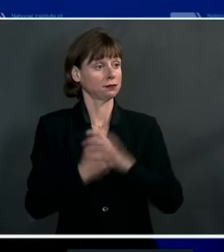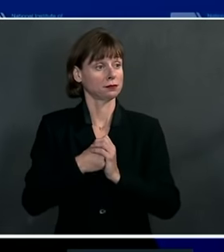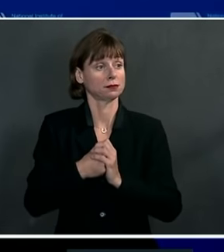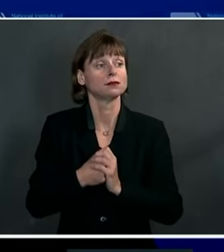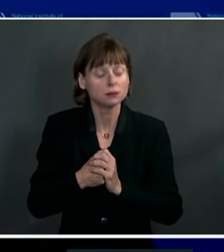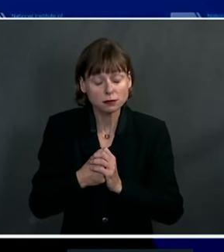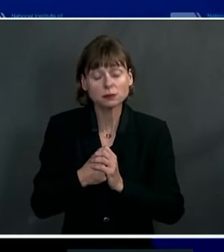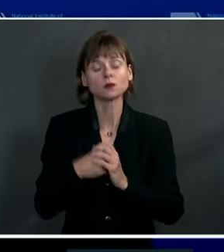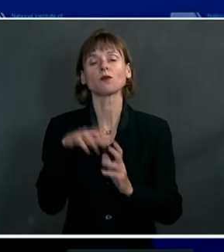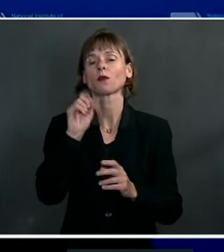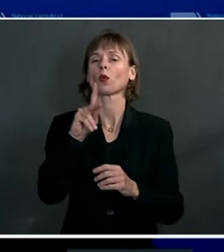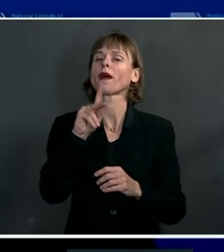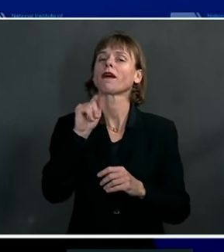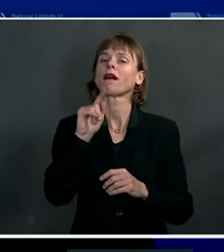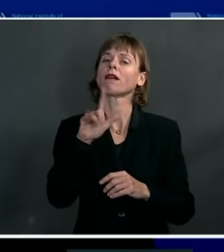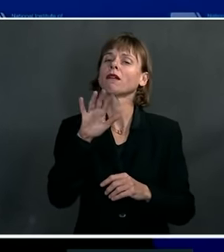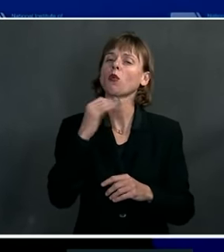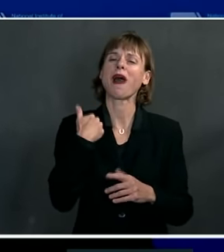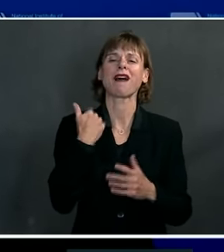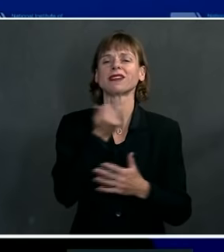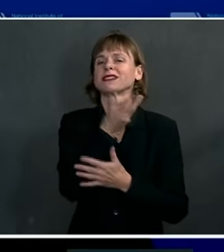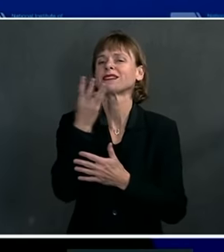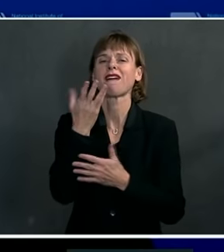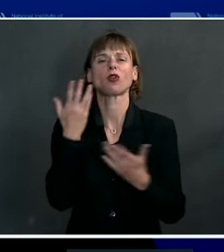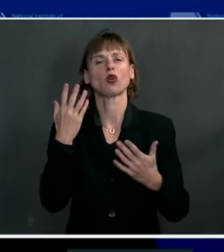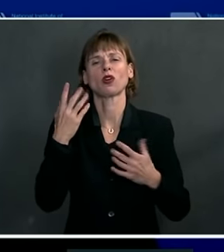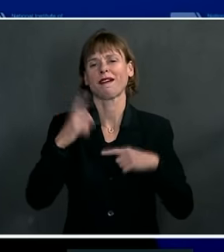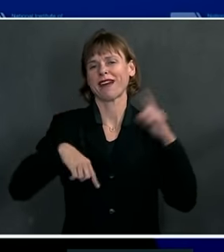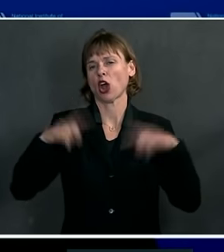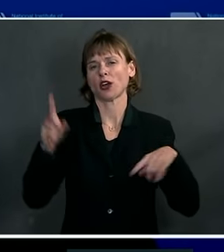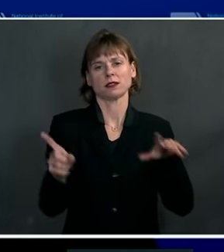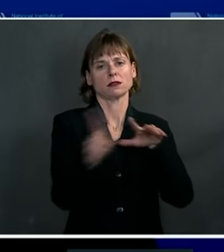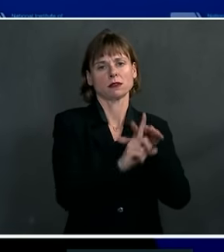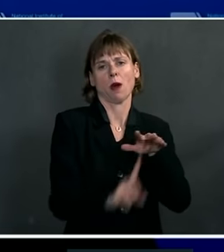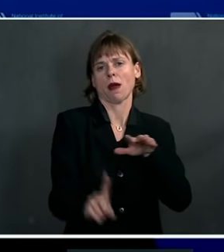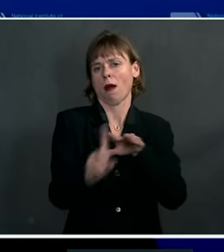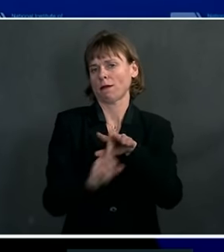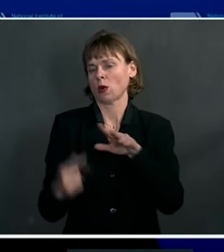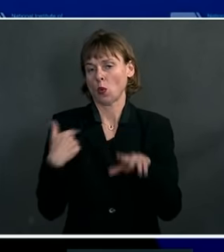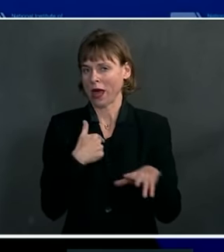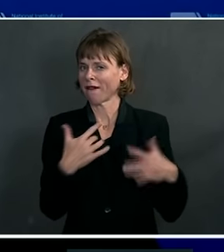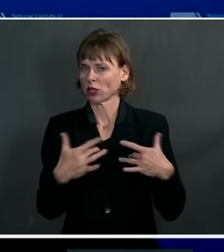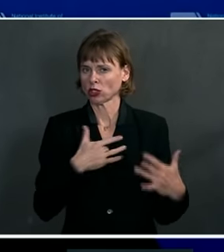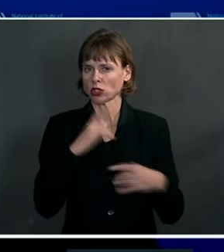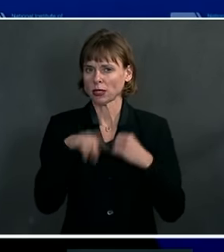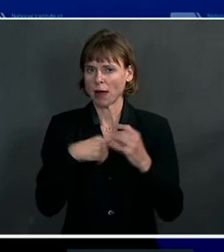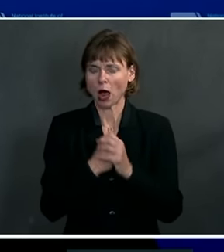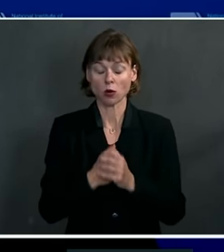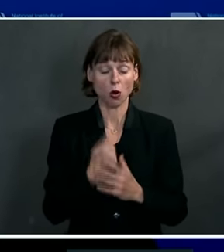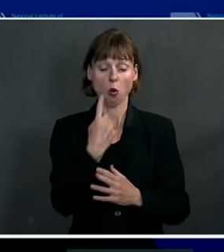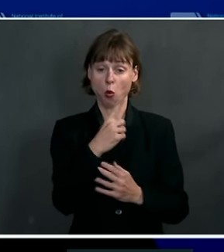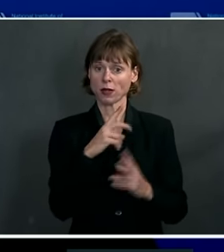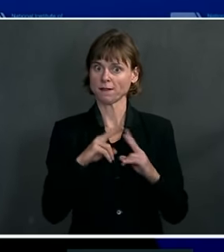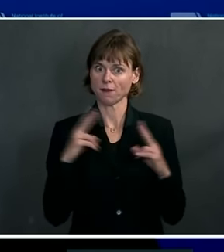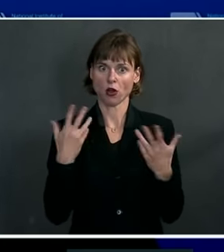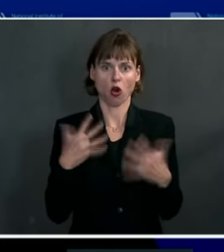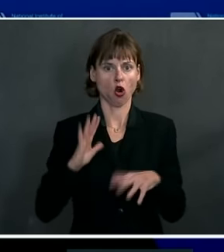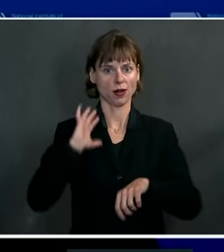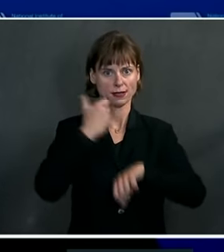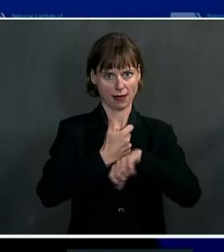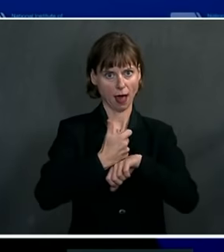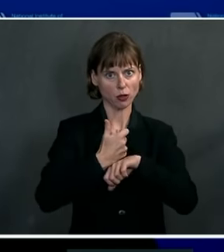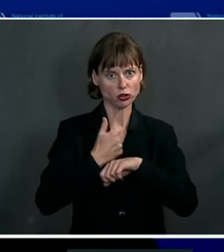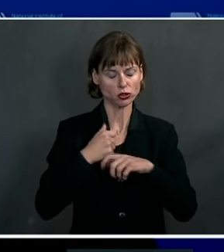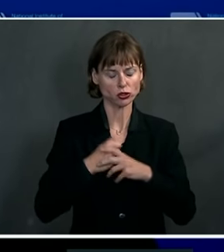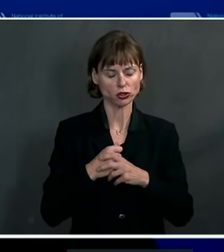Well, Caitlin, there are a number of variants that we're concerned about. One that is quite well established already